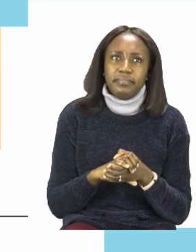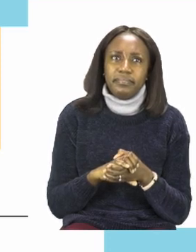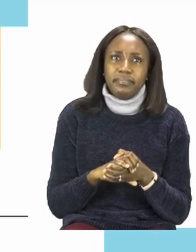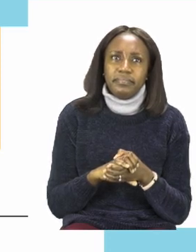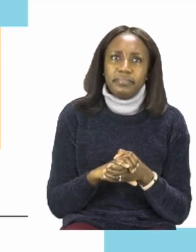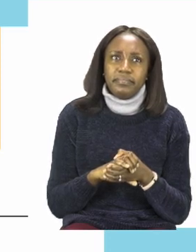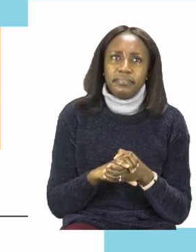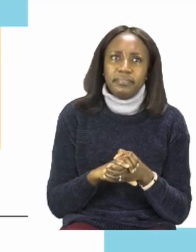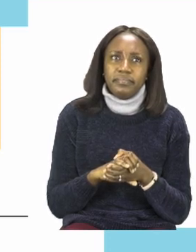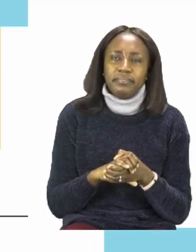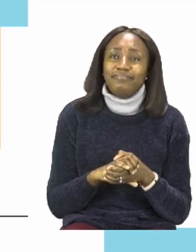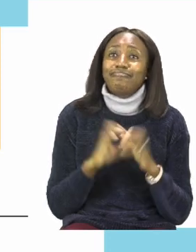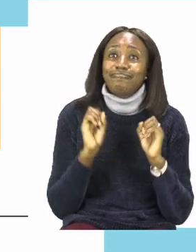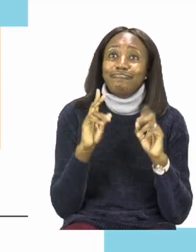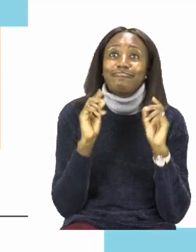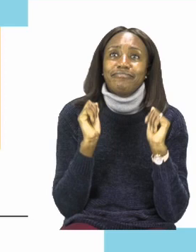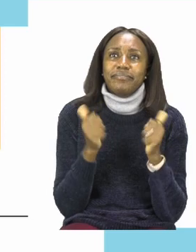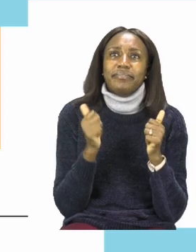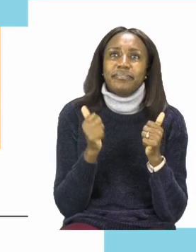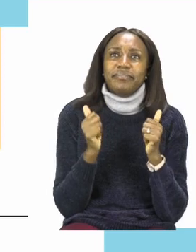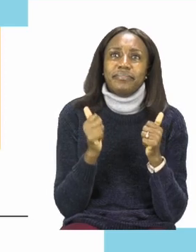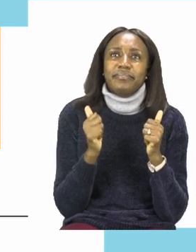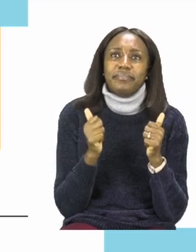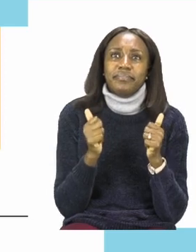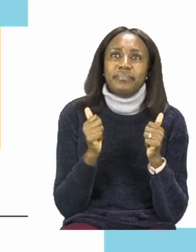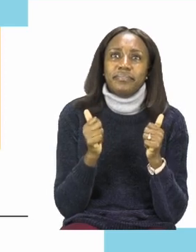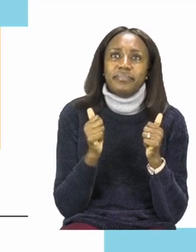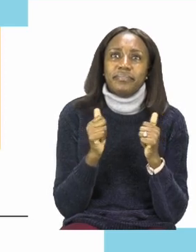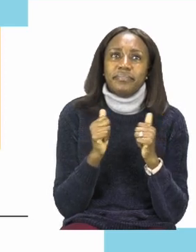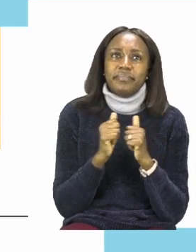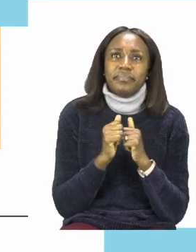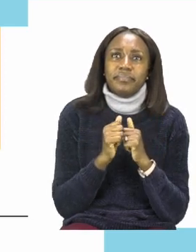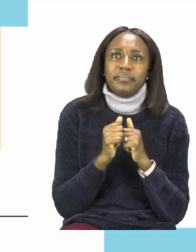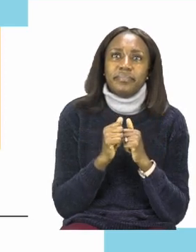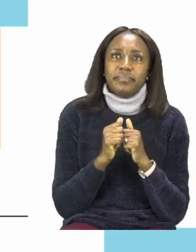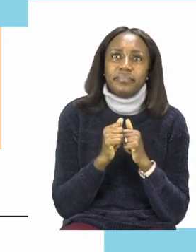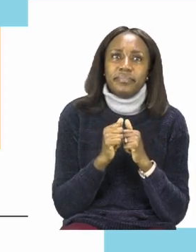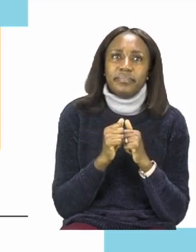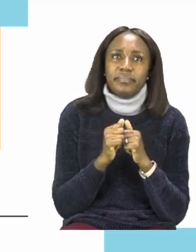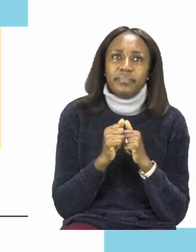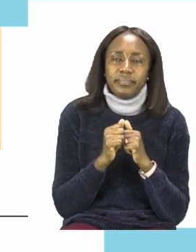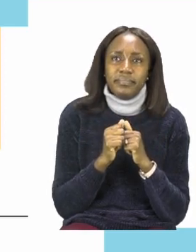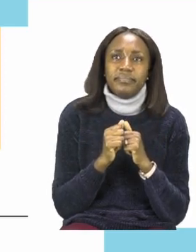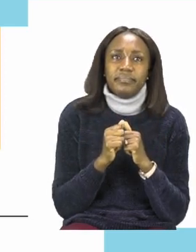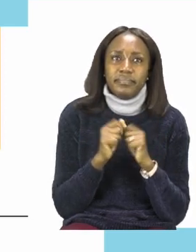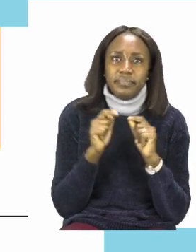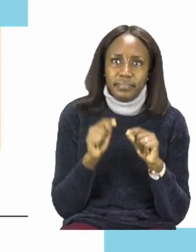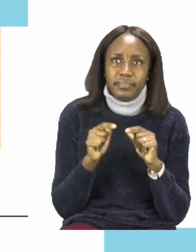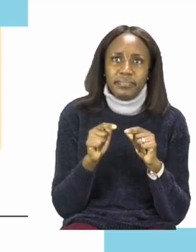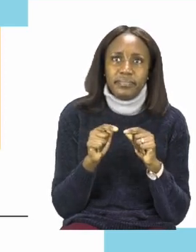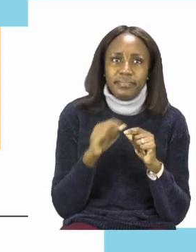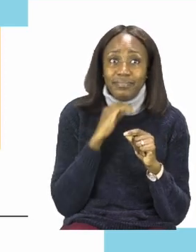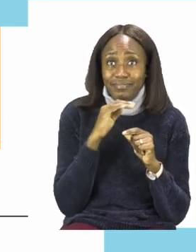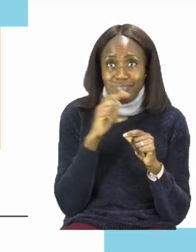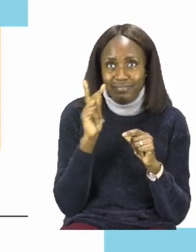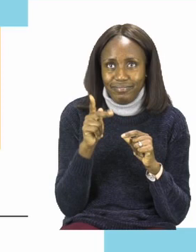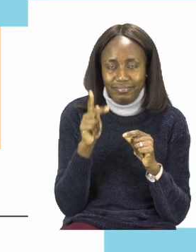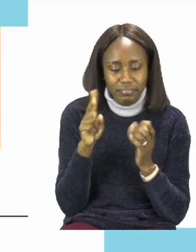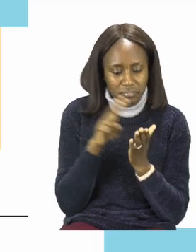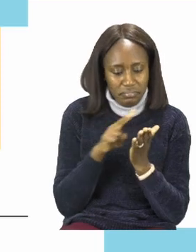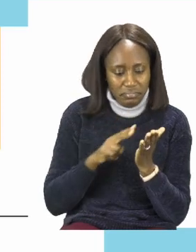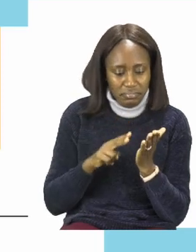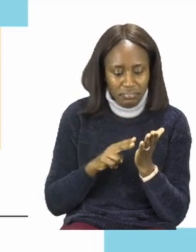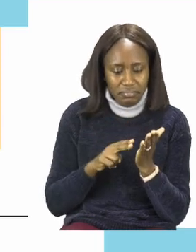Well done. Now that we have read our questions, let's go back into our story to try and